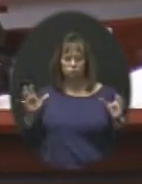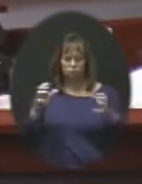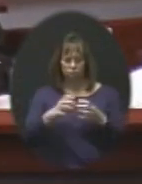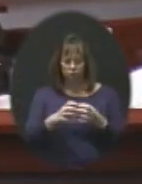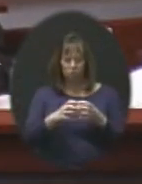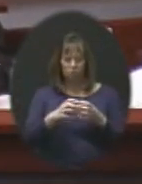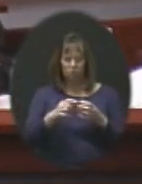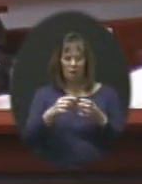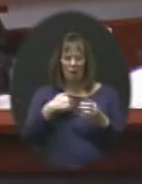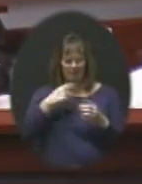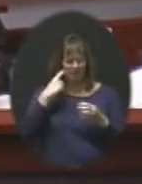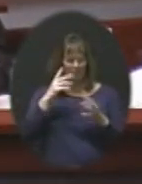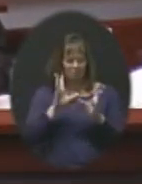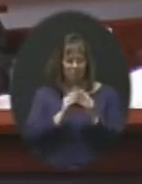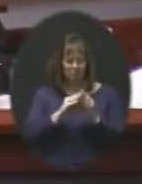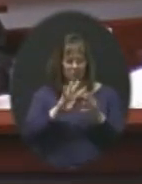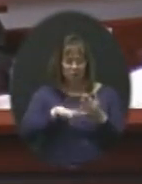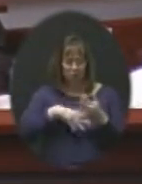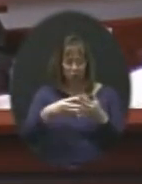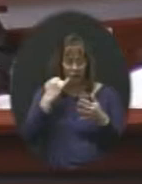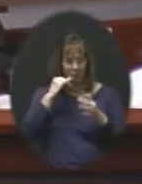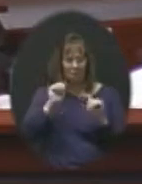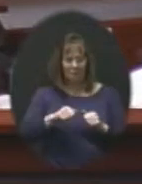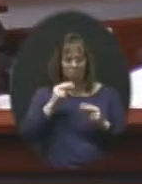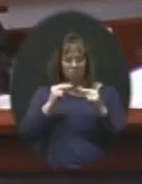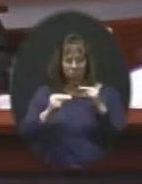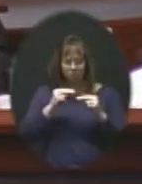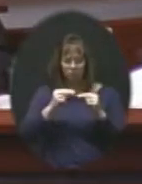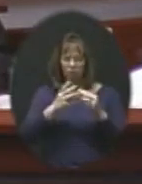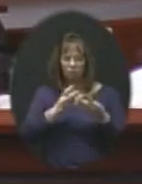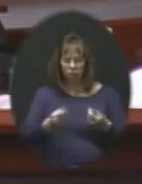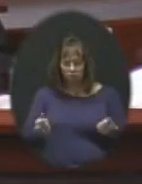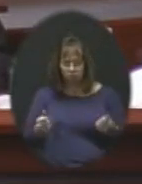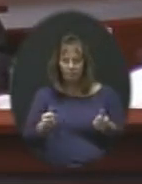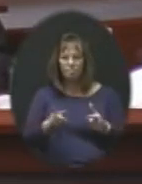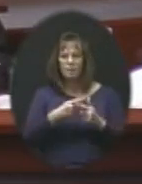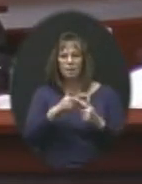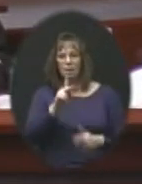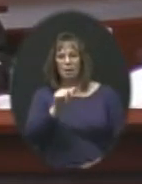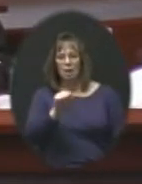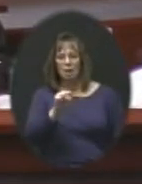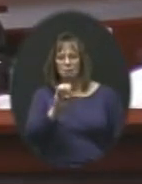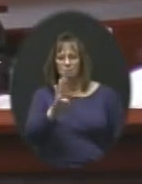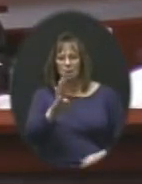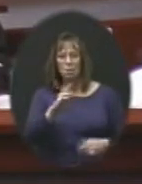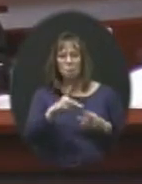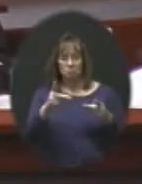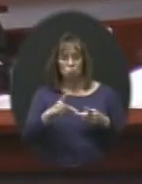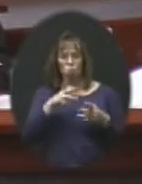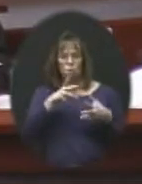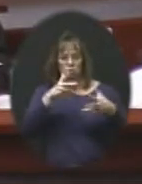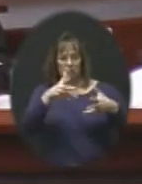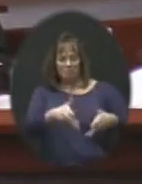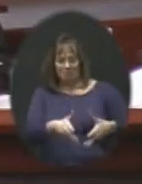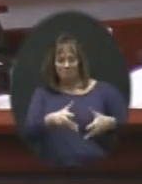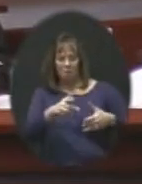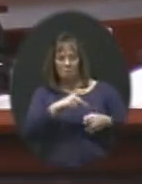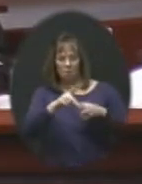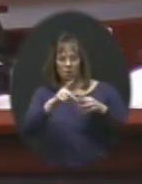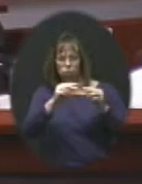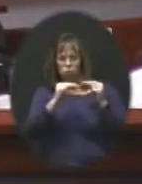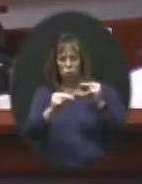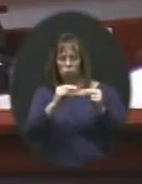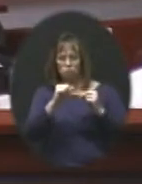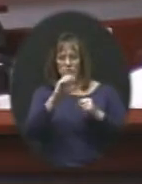that meeting's been scheduled and if they can work something out, then the KESB's position would say, let's leave professional negotiation to act